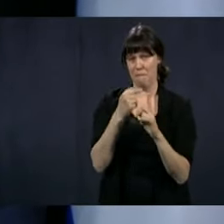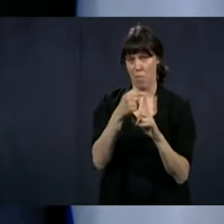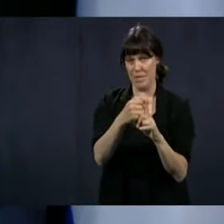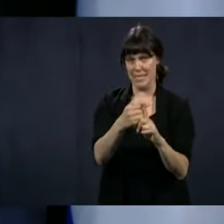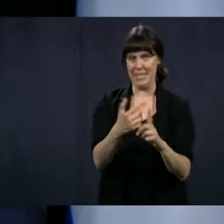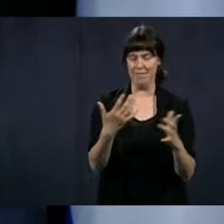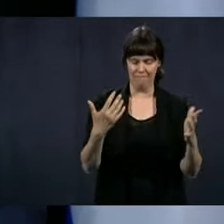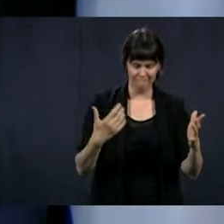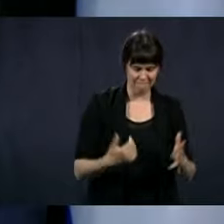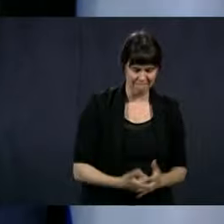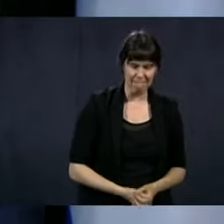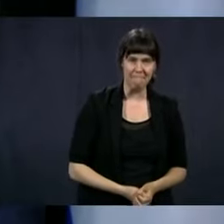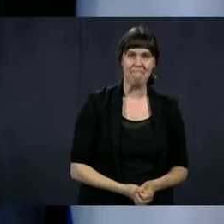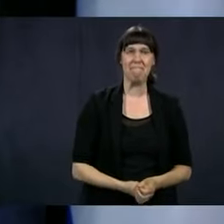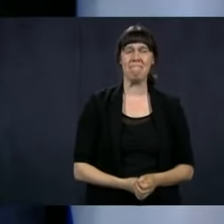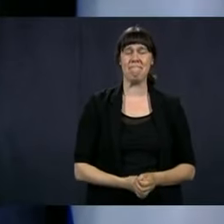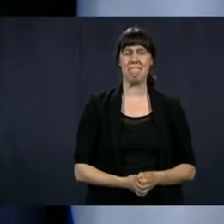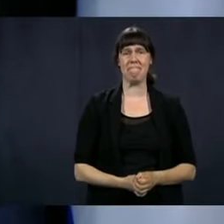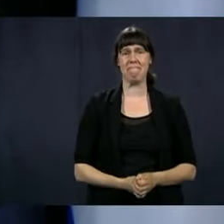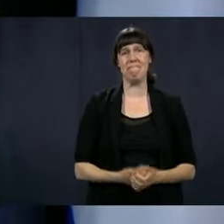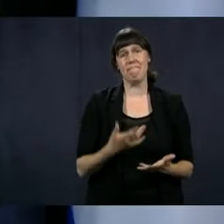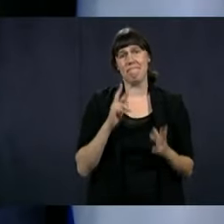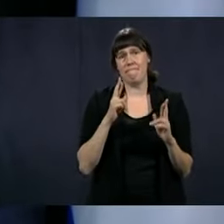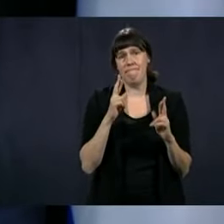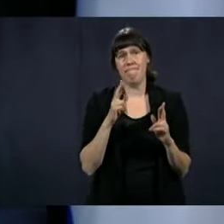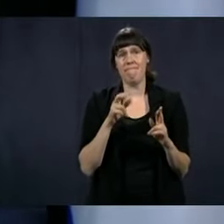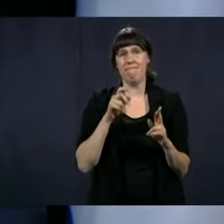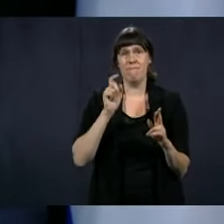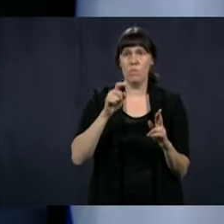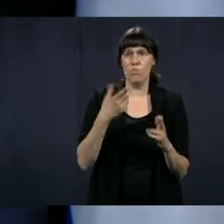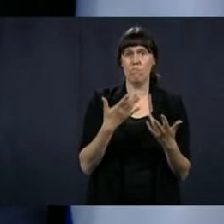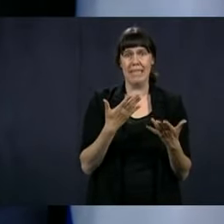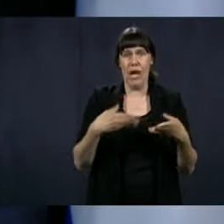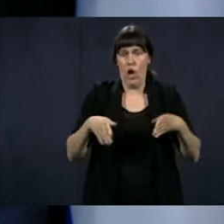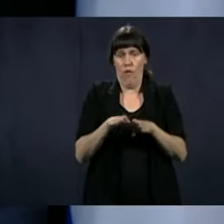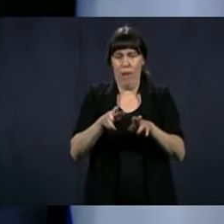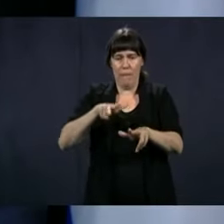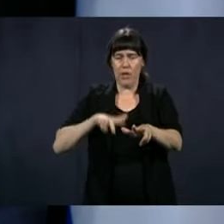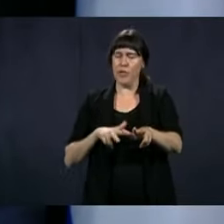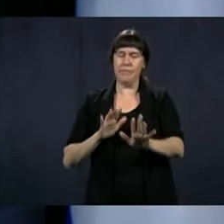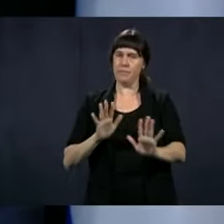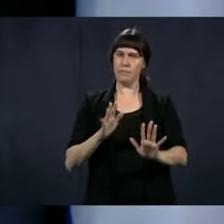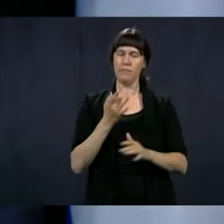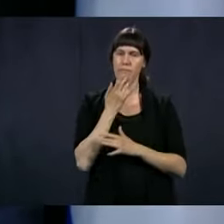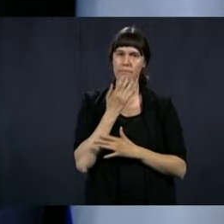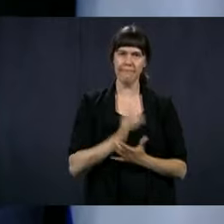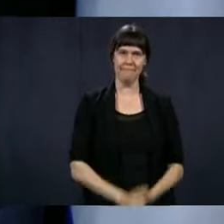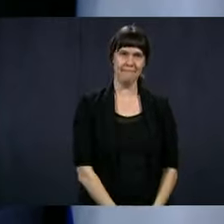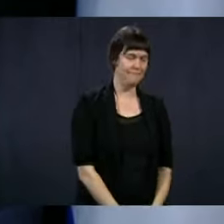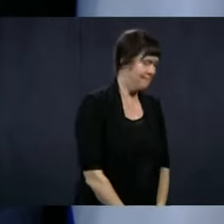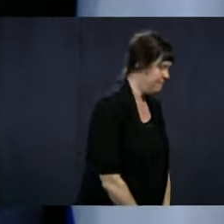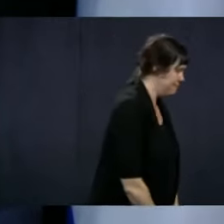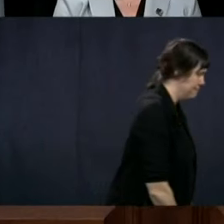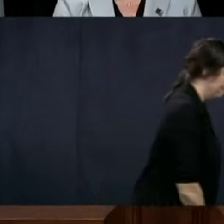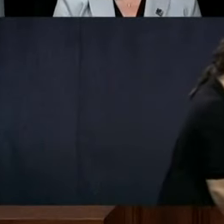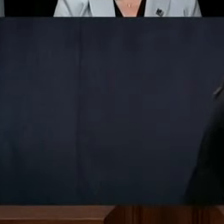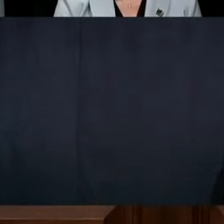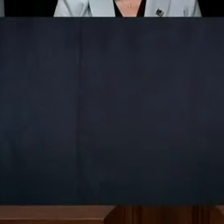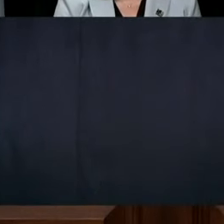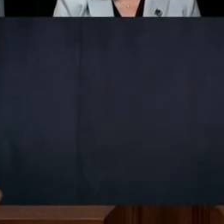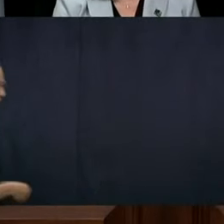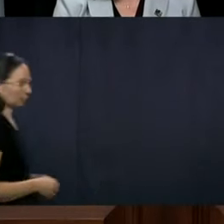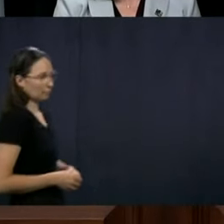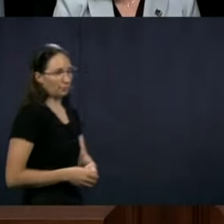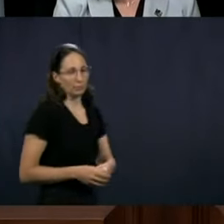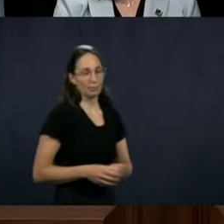I hope to be able to answer something positive. And if not, well, I hope that we're not going to have to close things up again. It's very difficult. Mr. Le I'm going